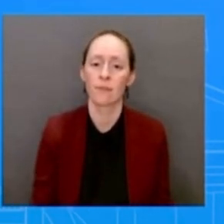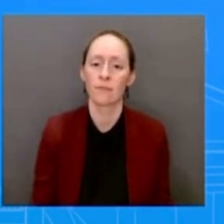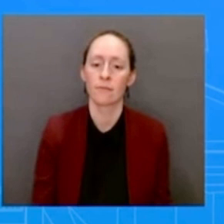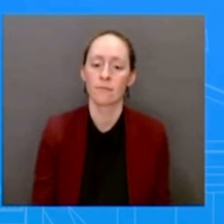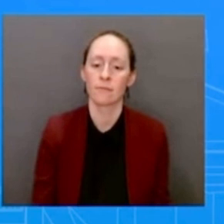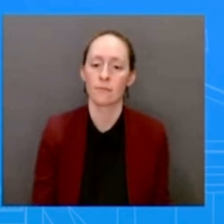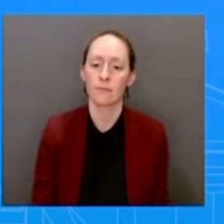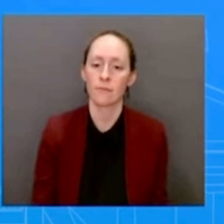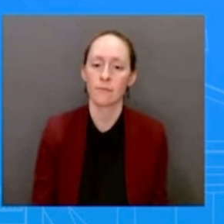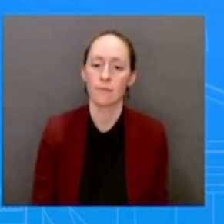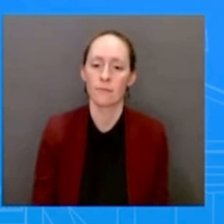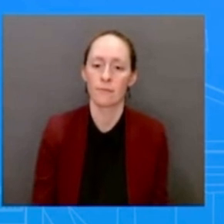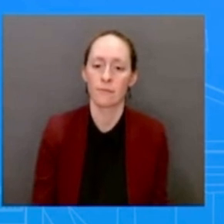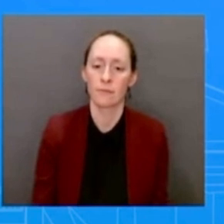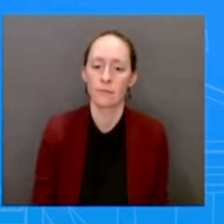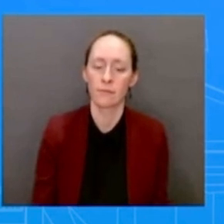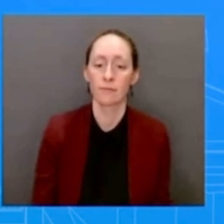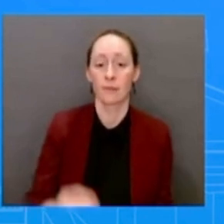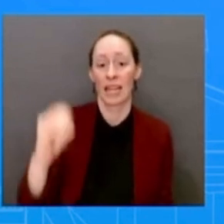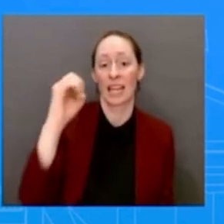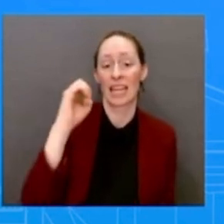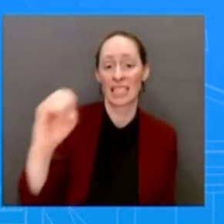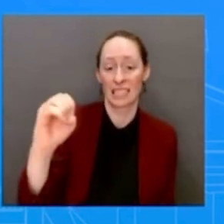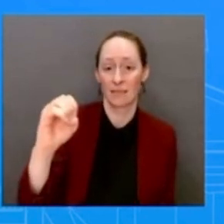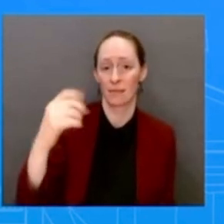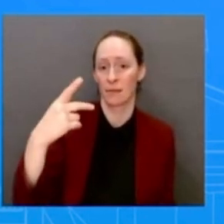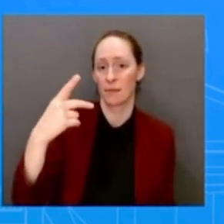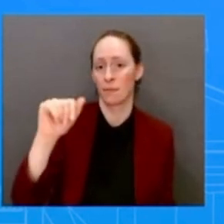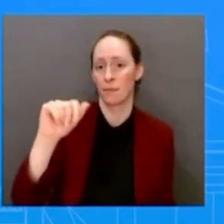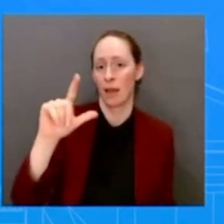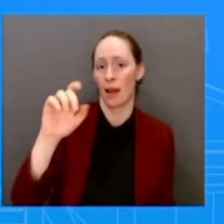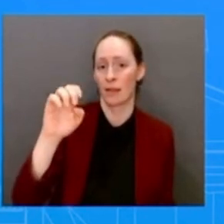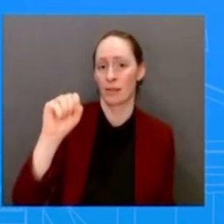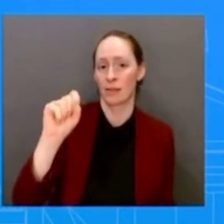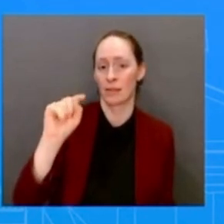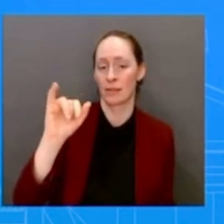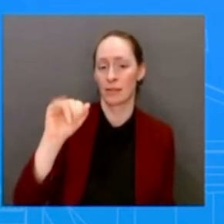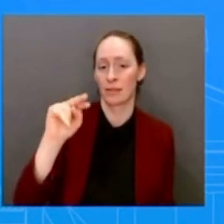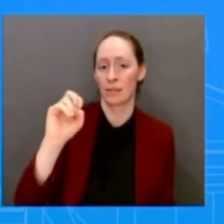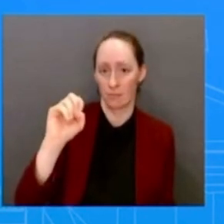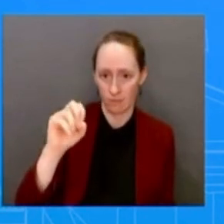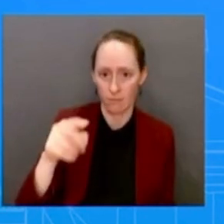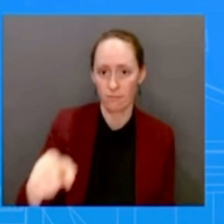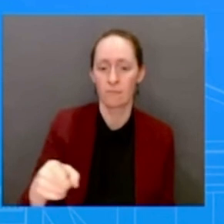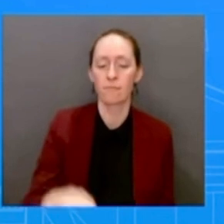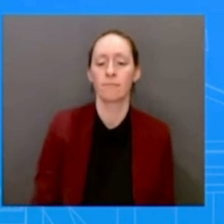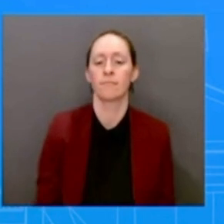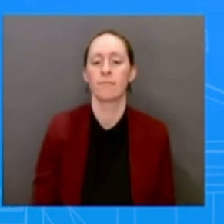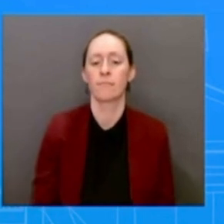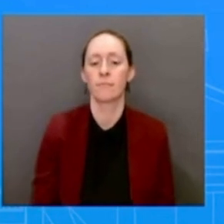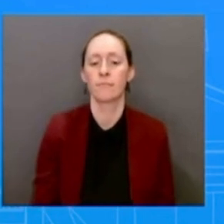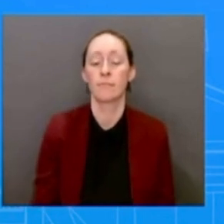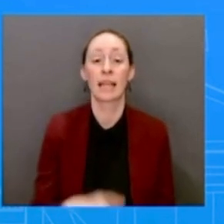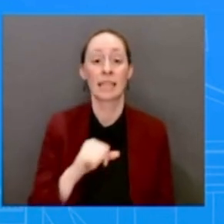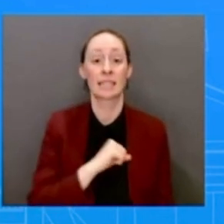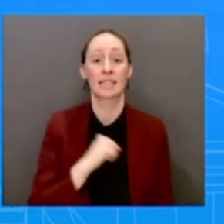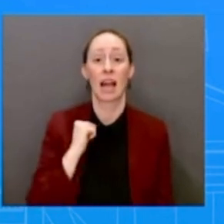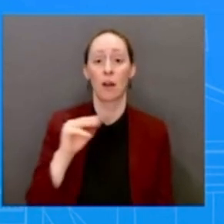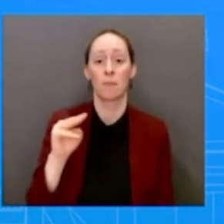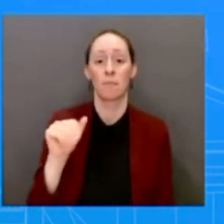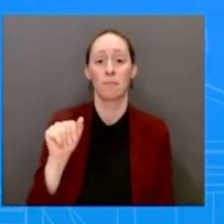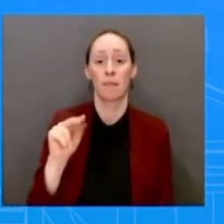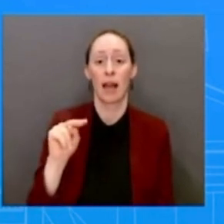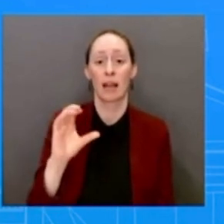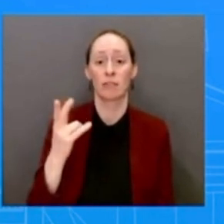this week that the President visiting there would give confidence to the residents. Obviously, I know you guys haven't announced anything, no